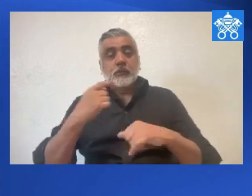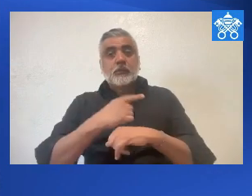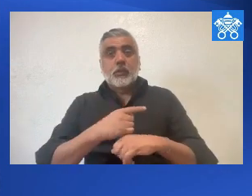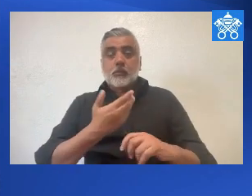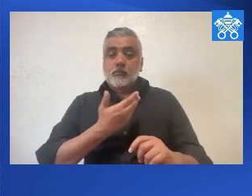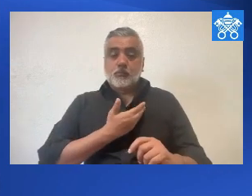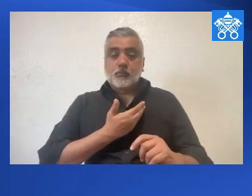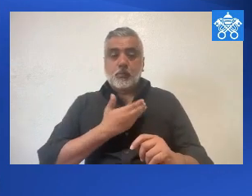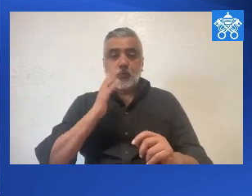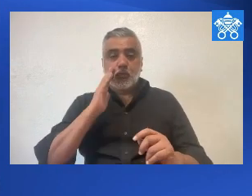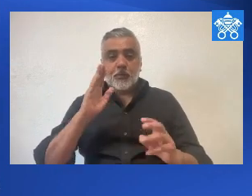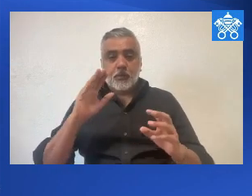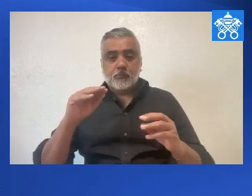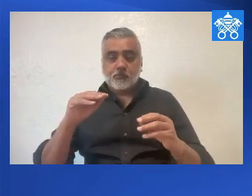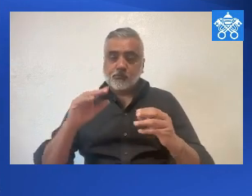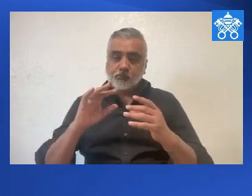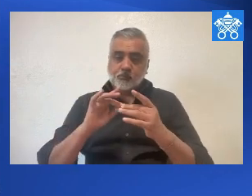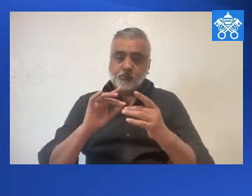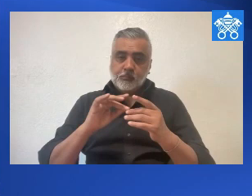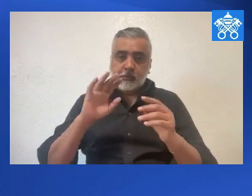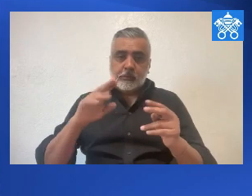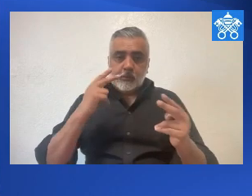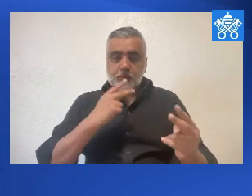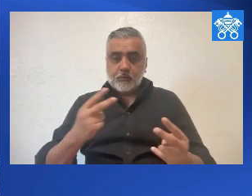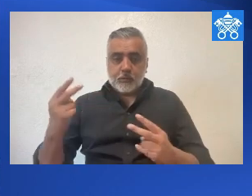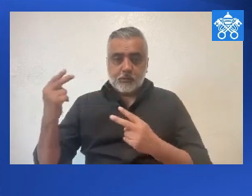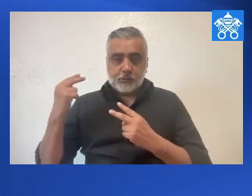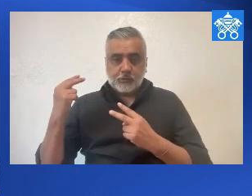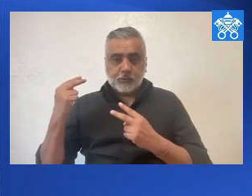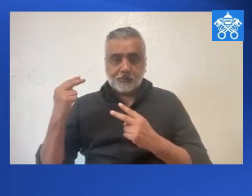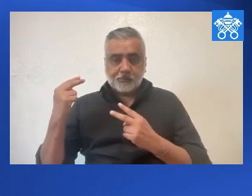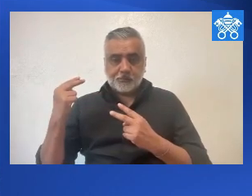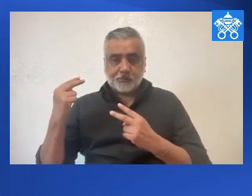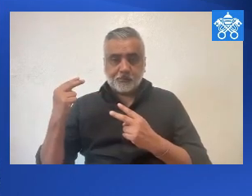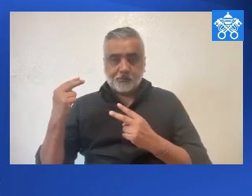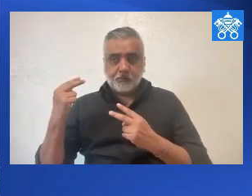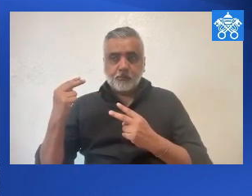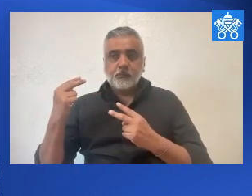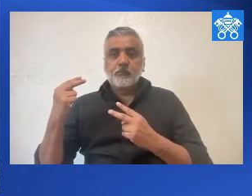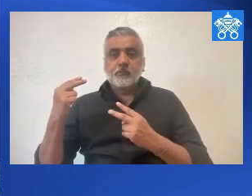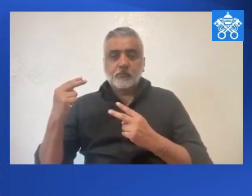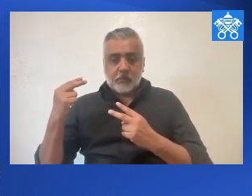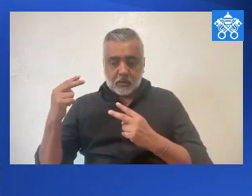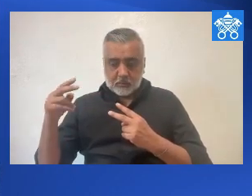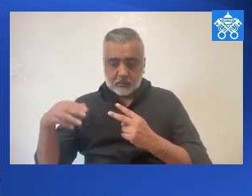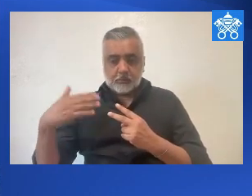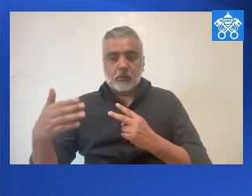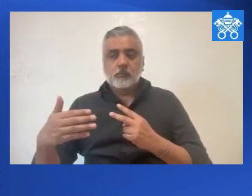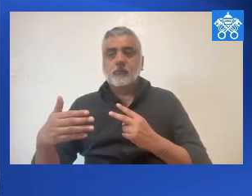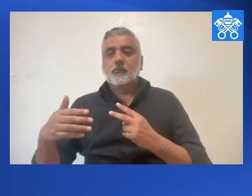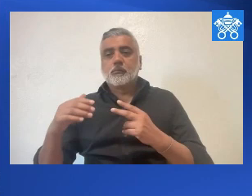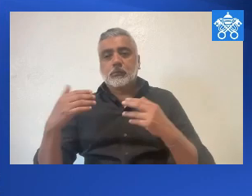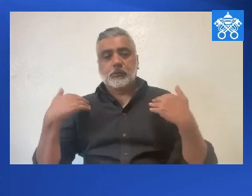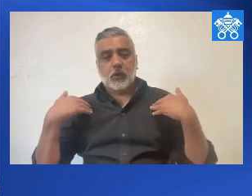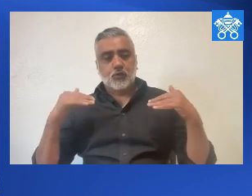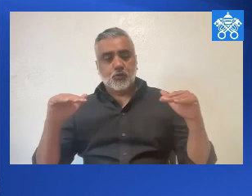Pope Francis also today will be offering his reflections, catechesis here before leading the